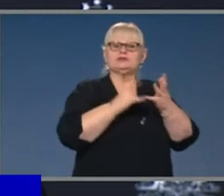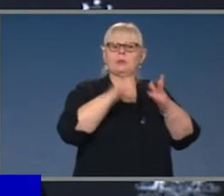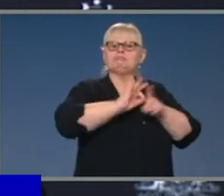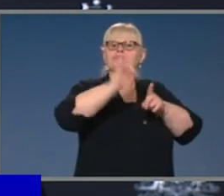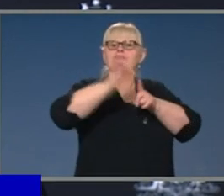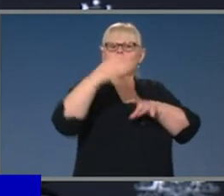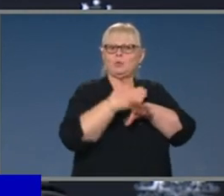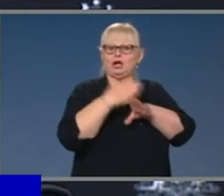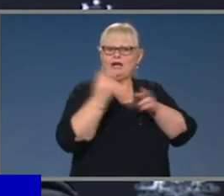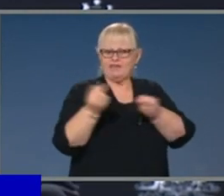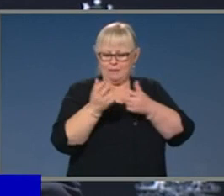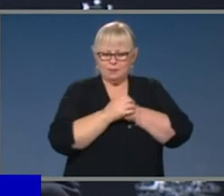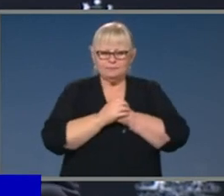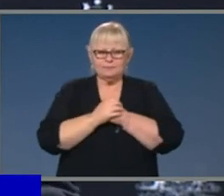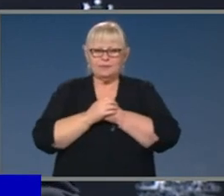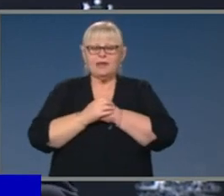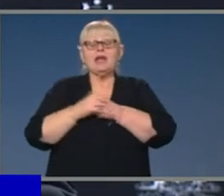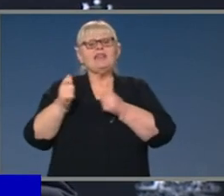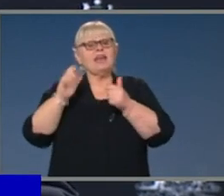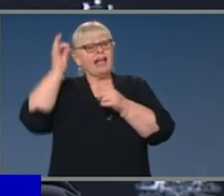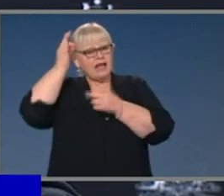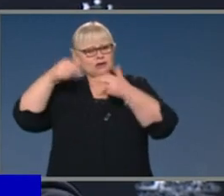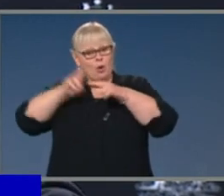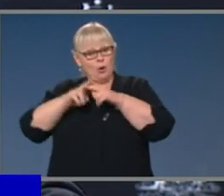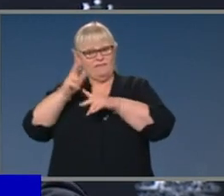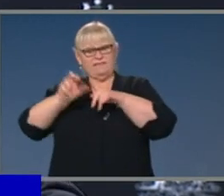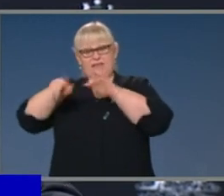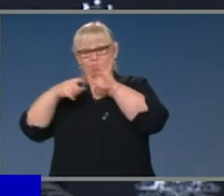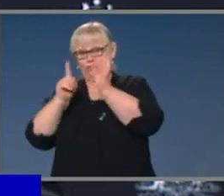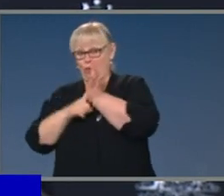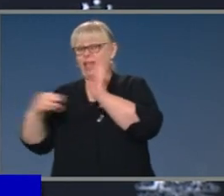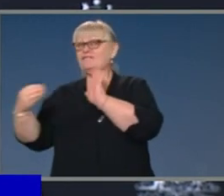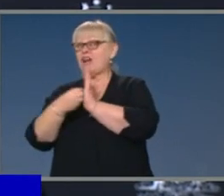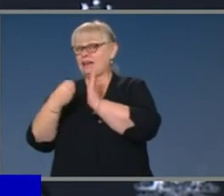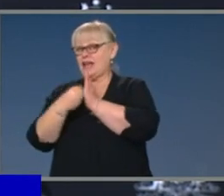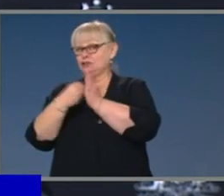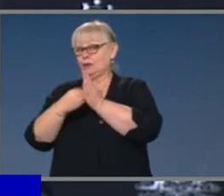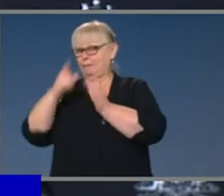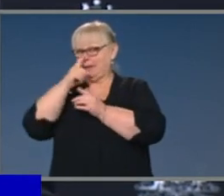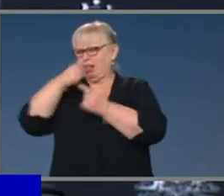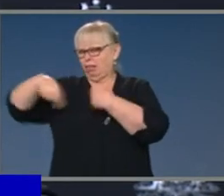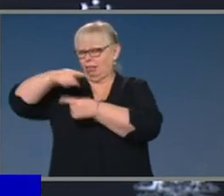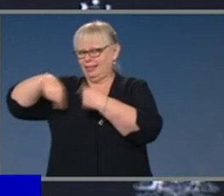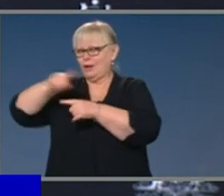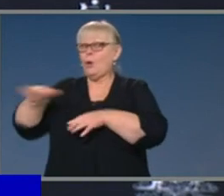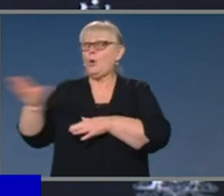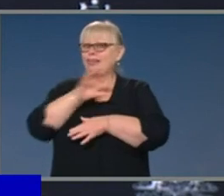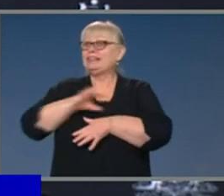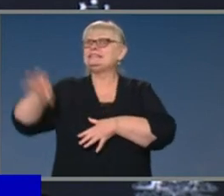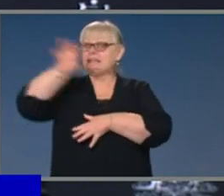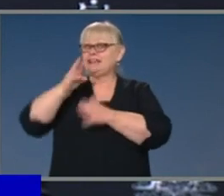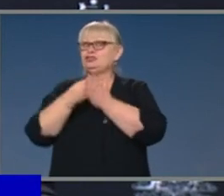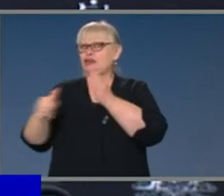In addition to that, the Council of Federal Financial Relations, which is the meeting of State Treasurers, together with the Federal Treasurer, which is chaired by